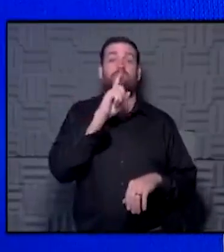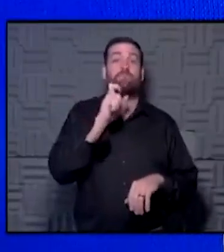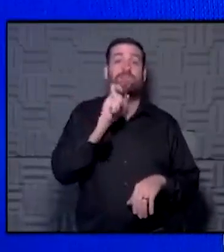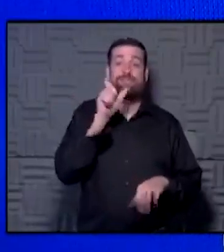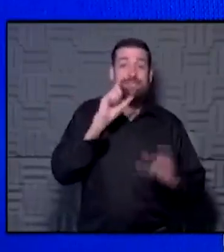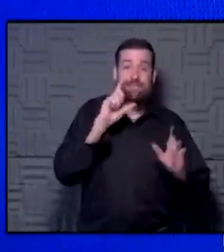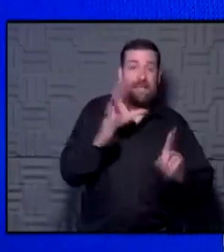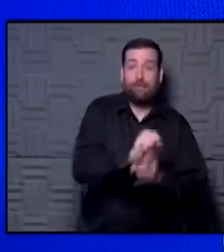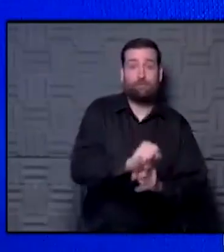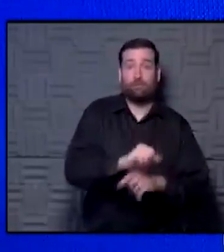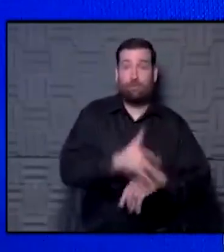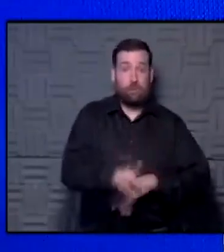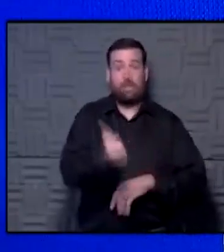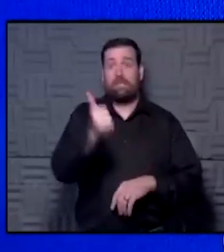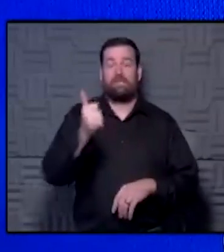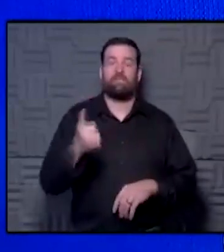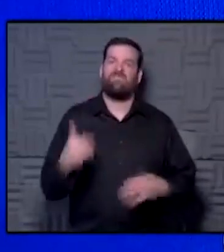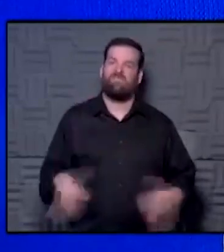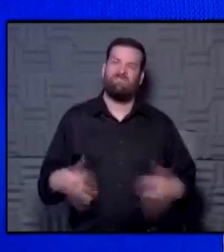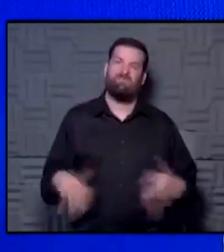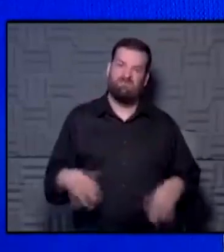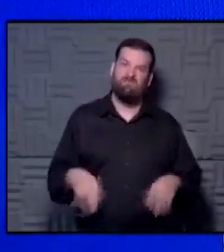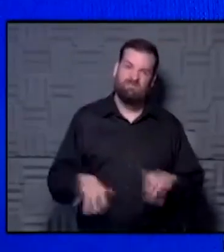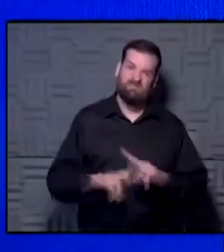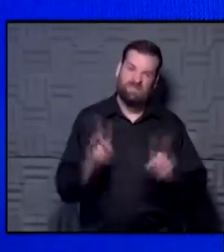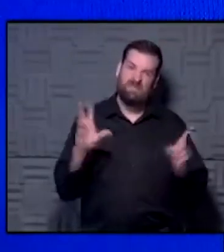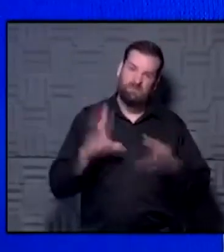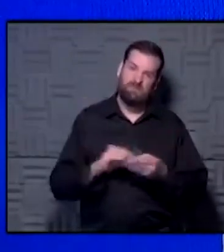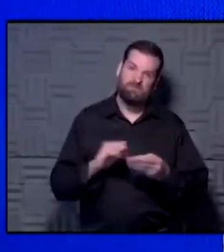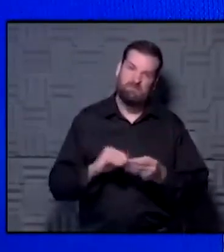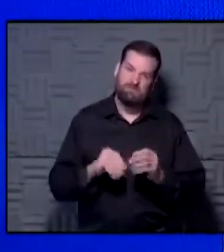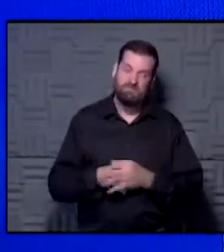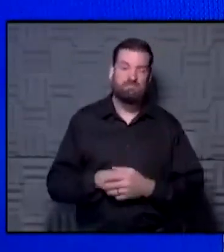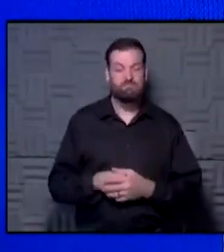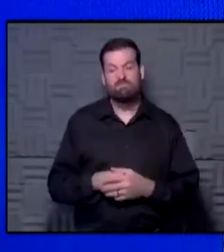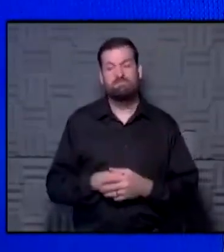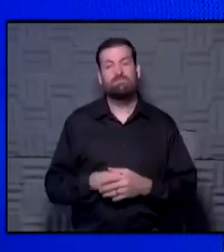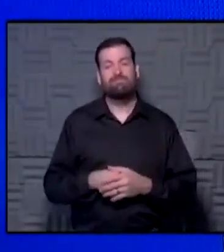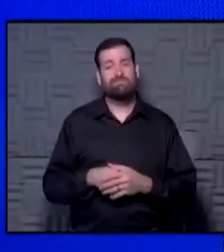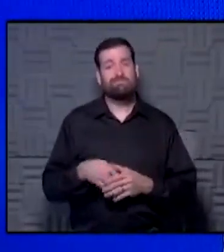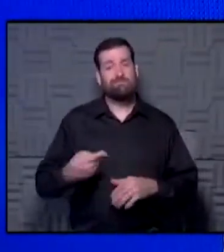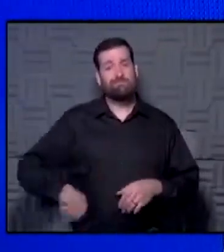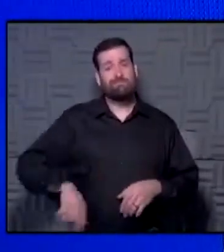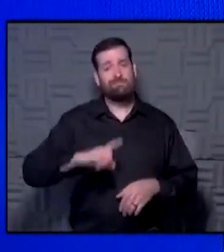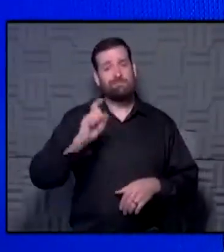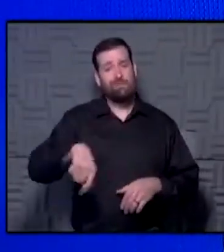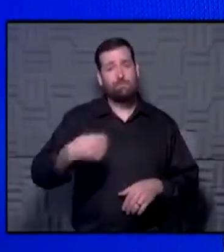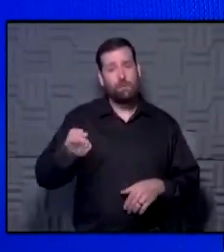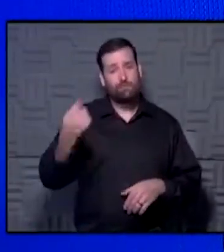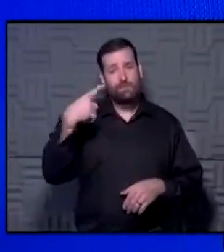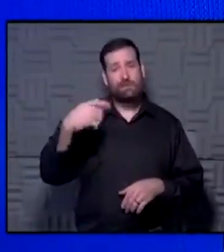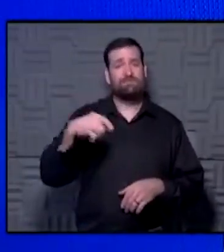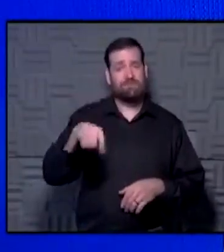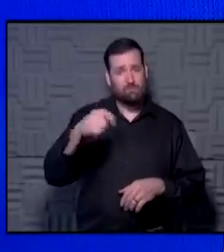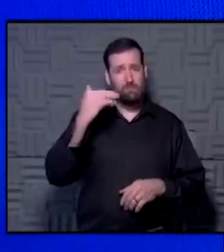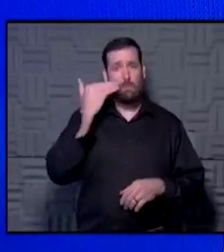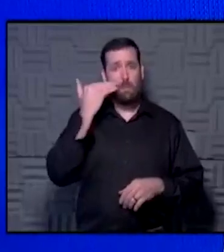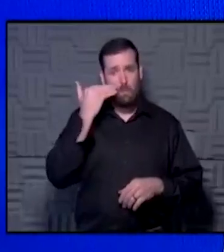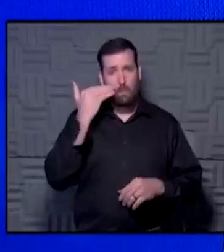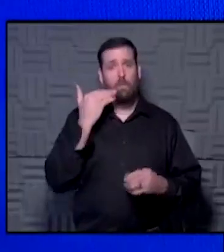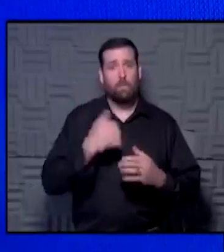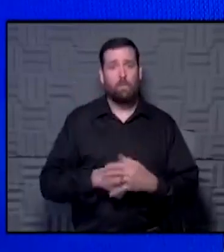be a lot different story. And I think that's what we all have to understand and know in this world, that